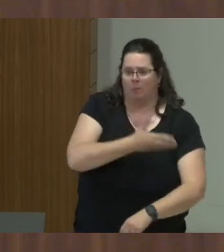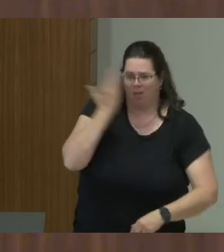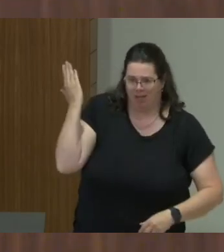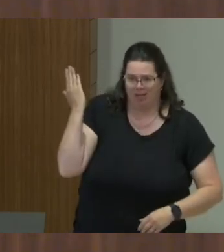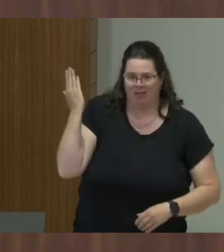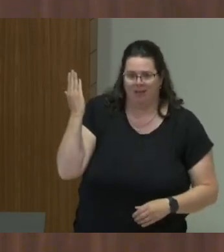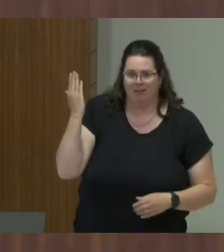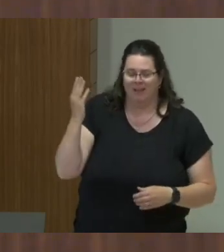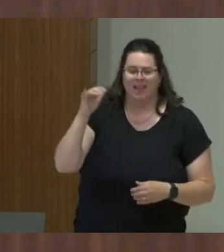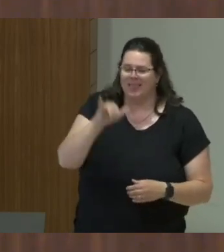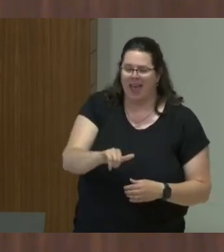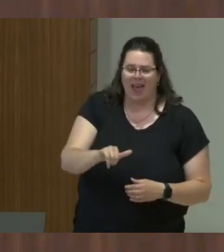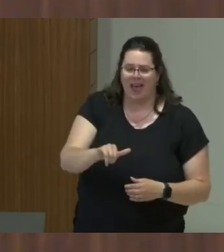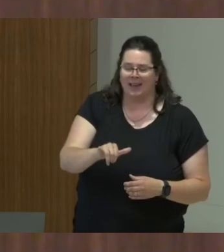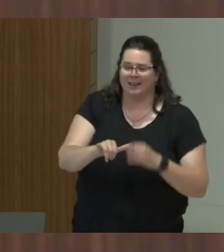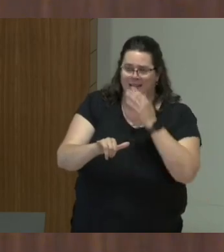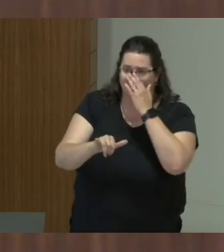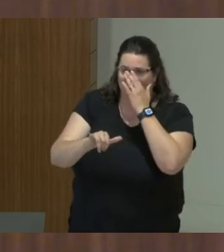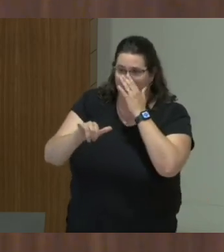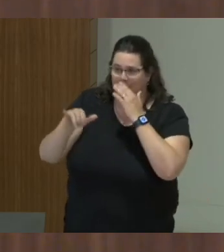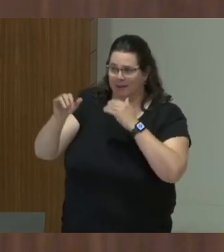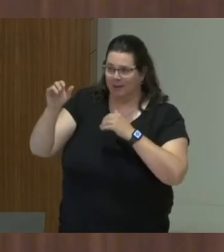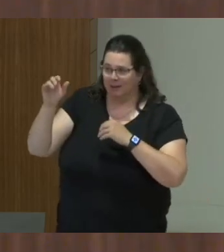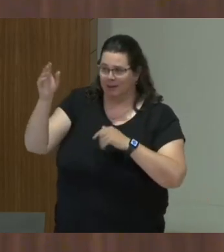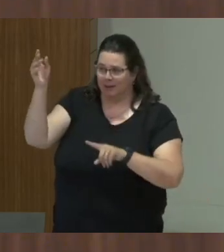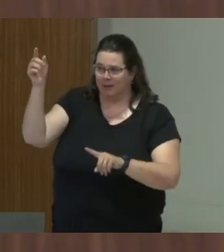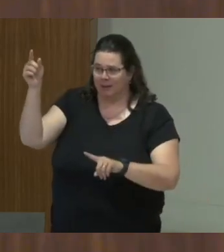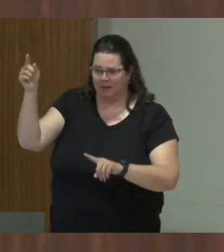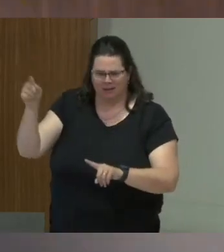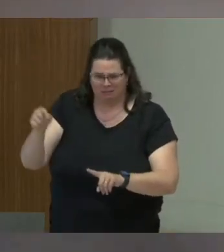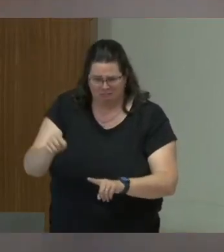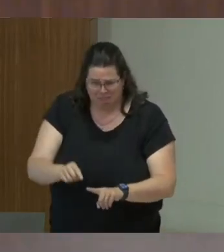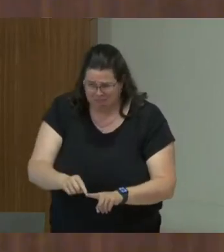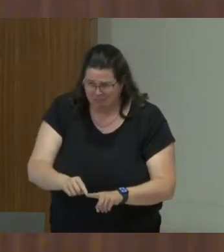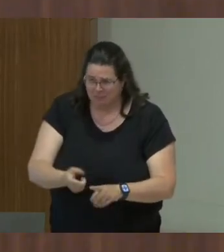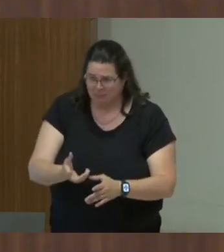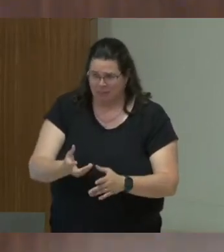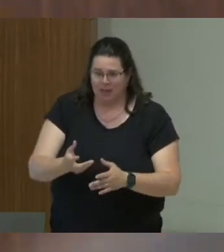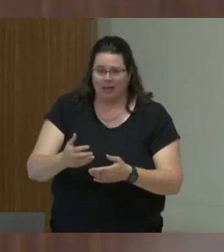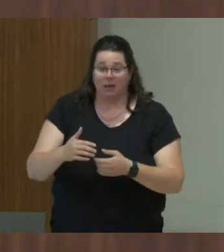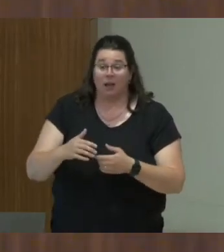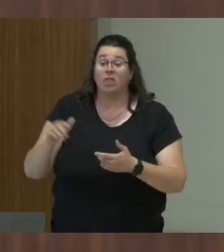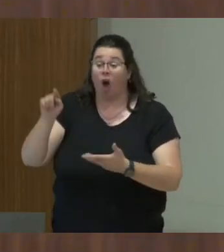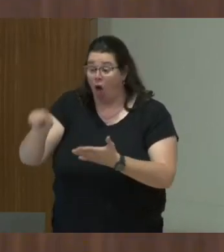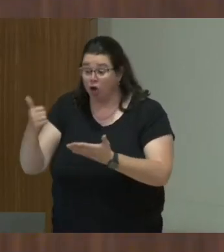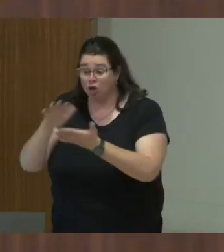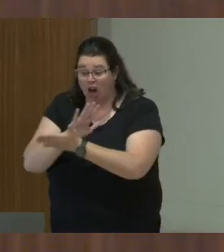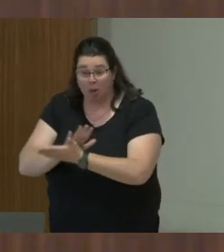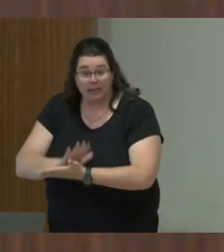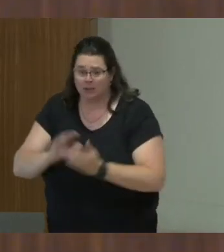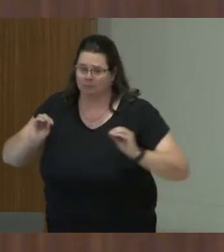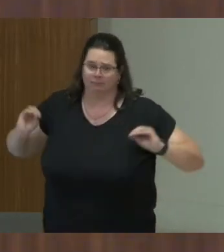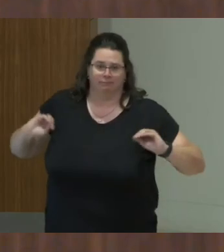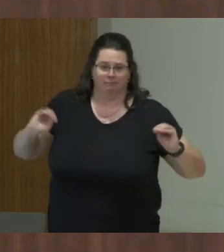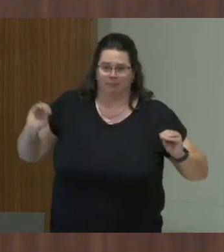now boiled down to CCTV cameras and fire extinguishers. There is nothing more in any of the institutions.